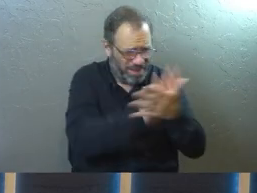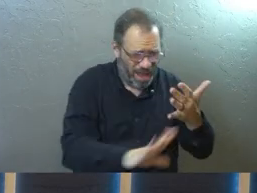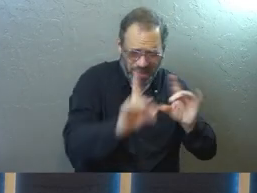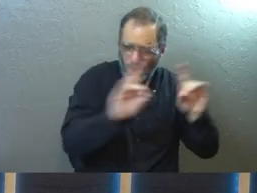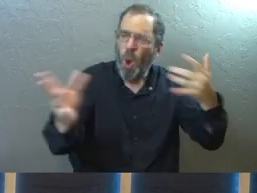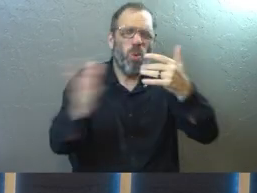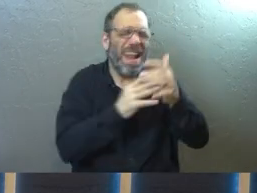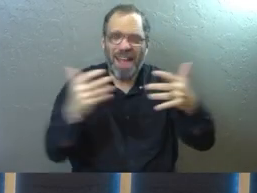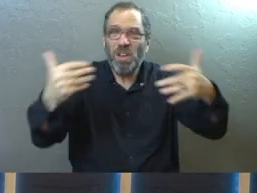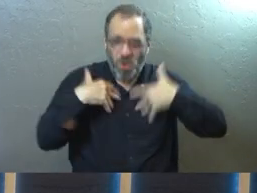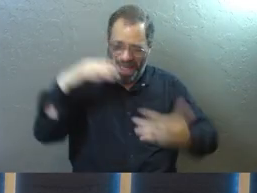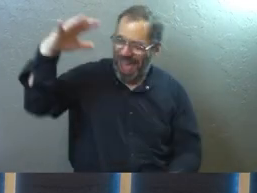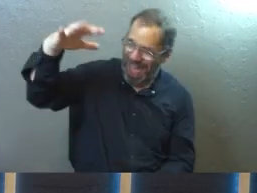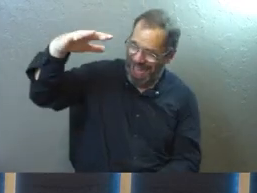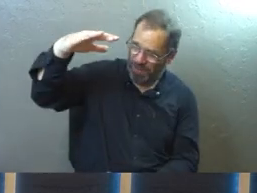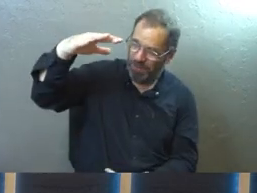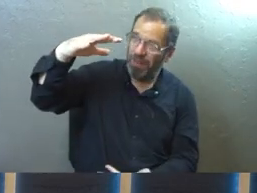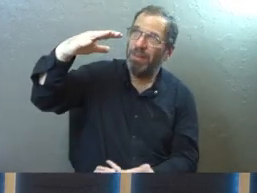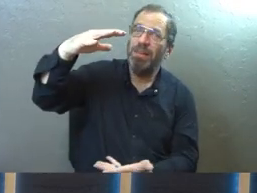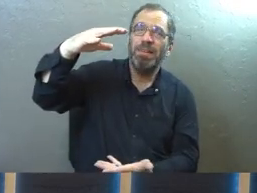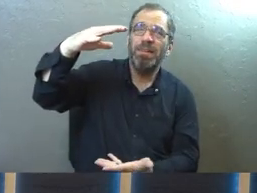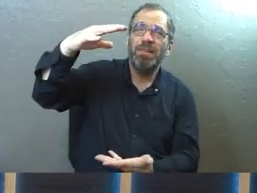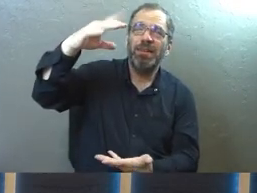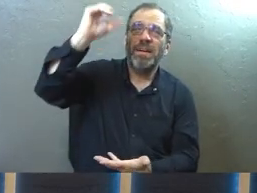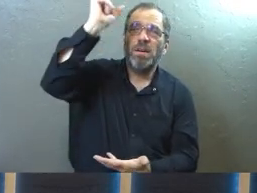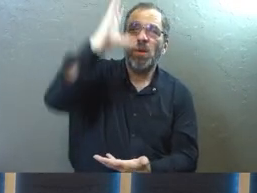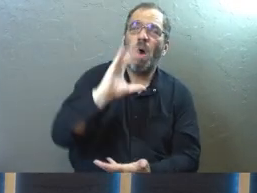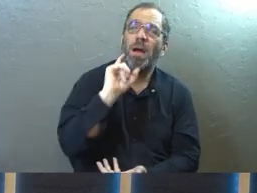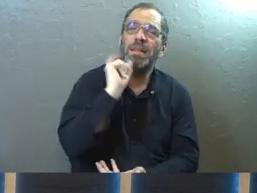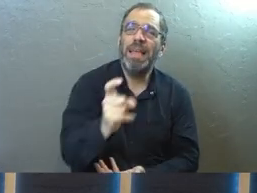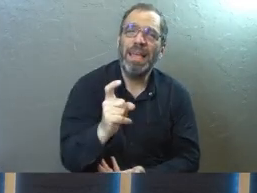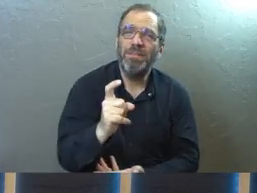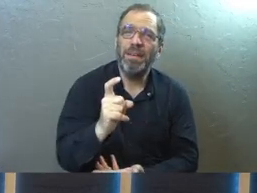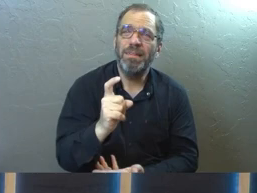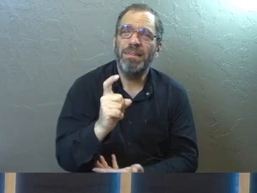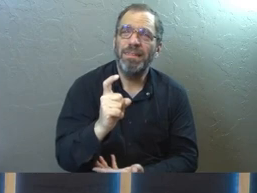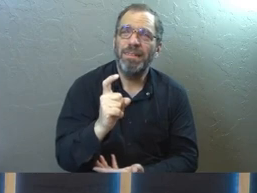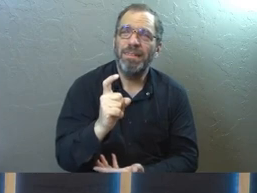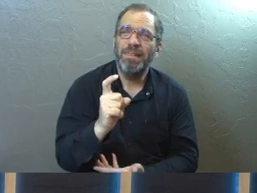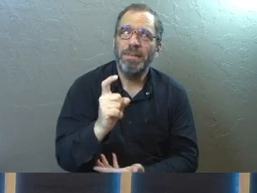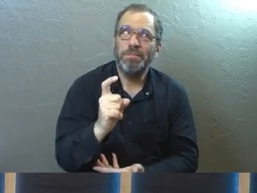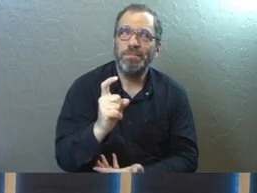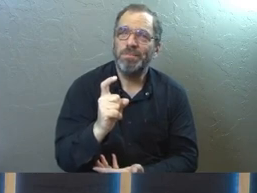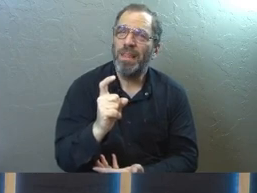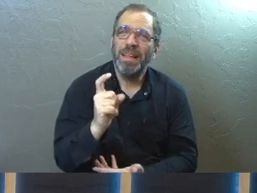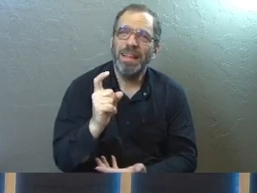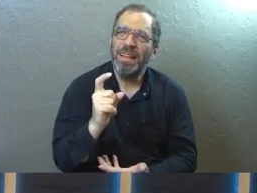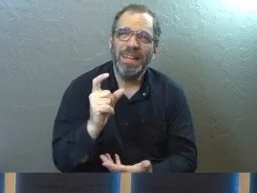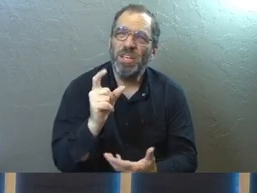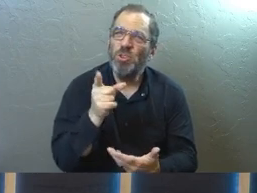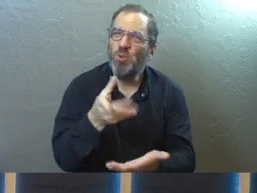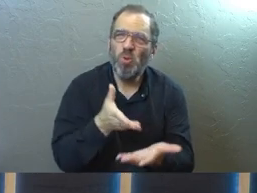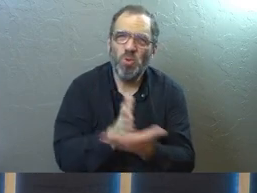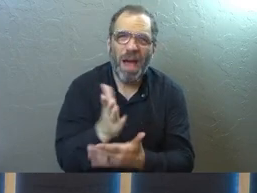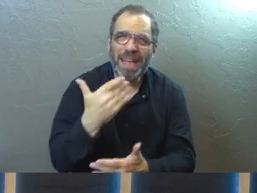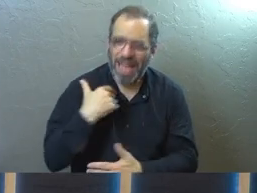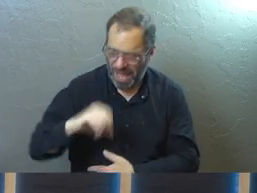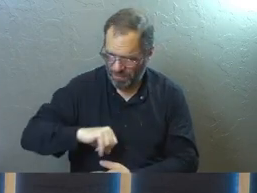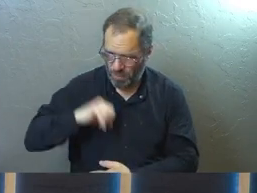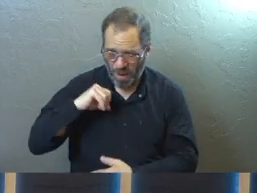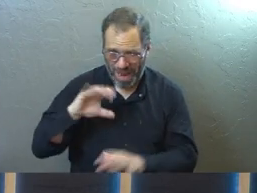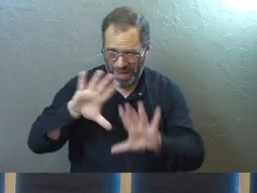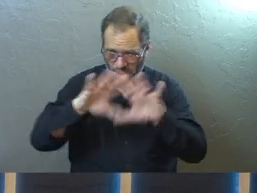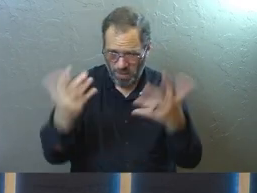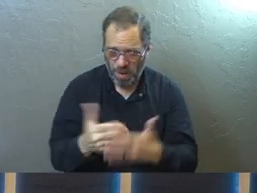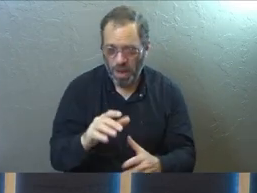you've got, whatever you've got is all a gift from God. And because of that, there's no right to have any pride in